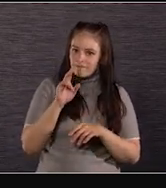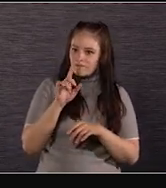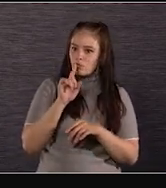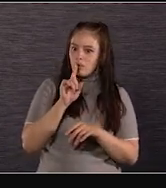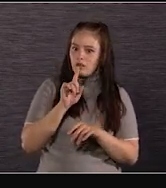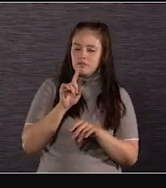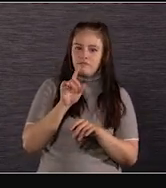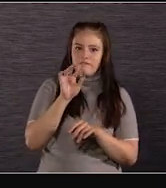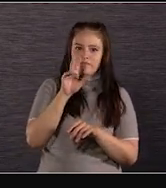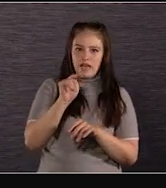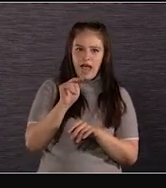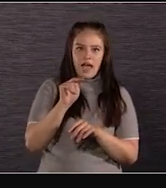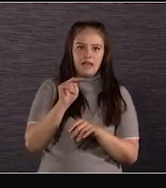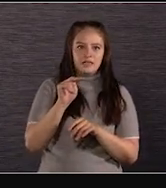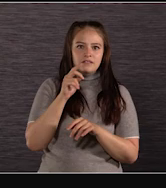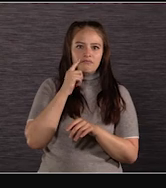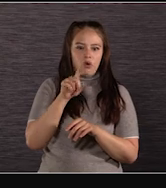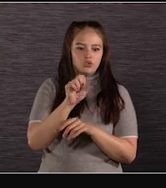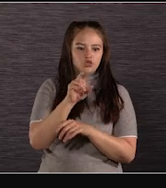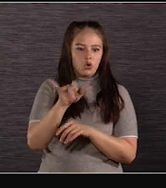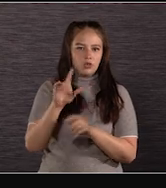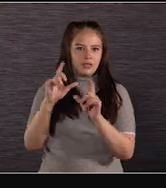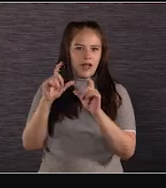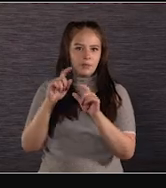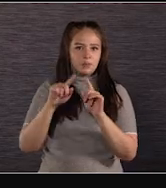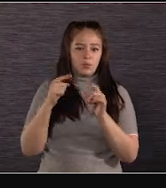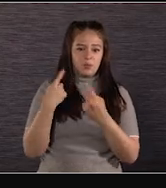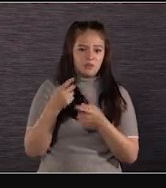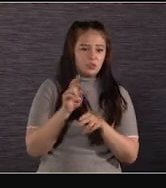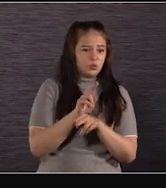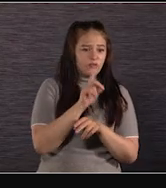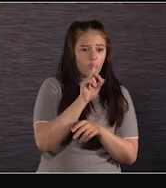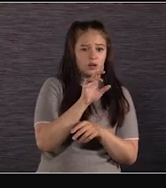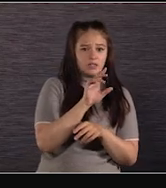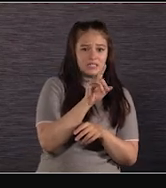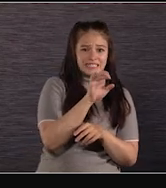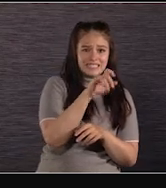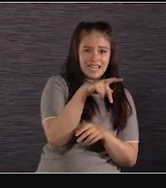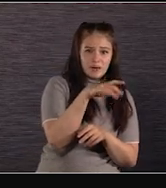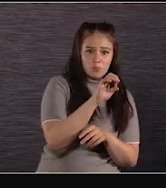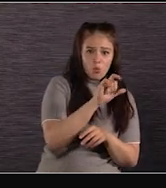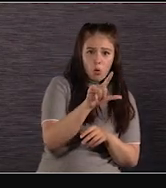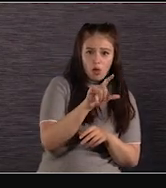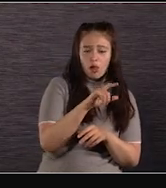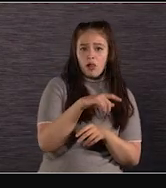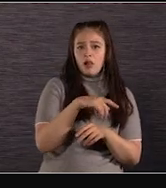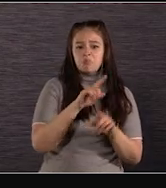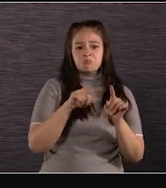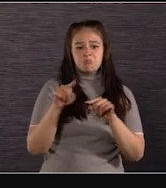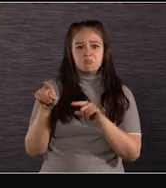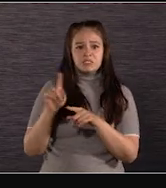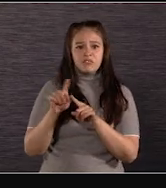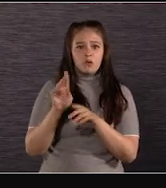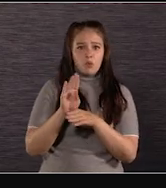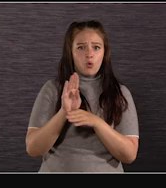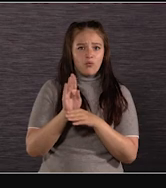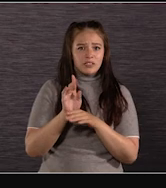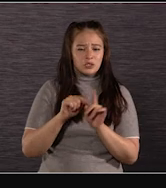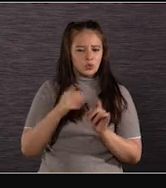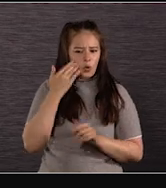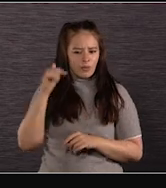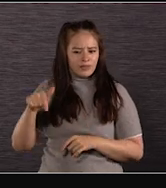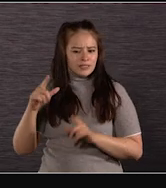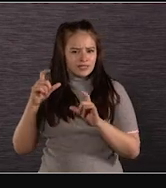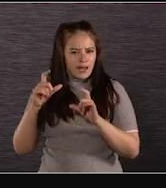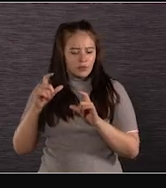Ghostbusters to Jurassic World to the Deadpool movies. And, yeah, it's super important to, you know, get your